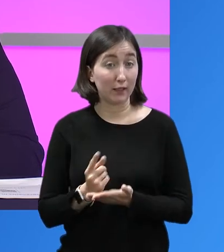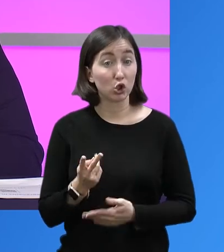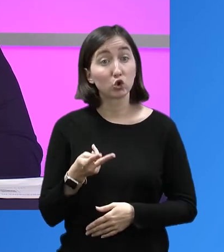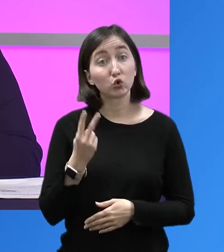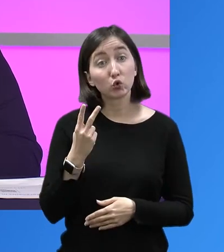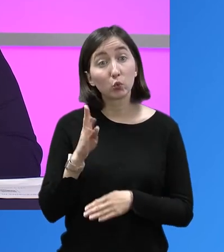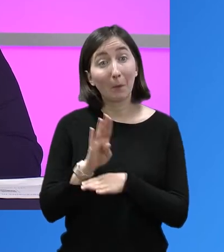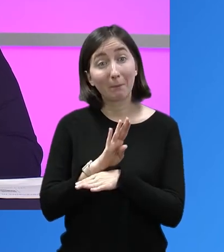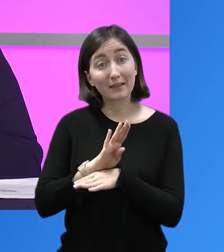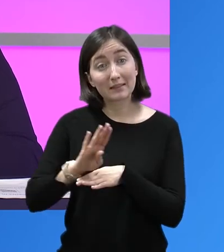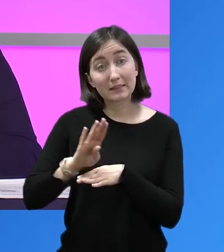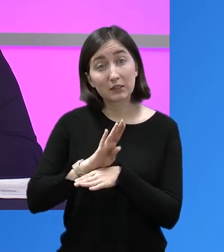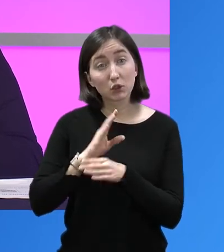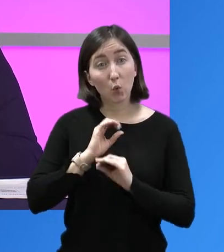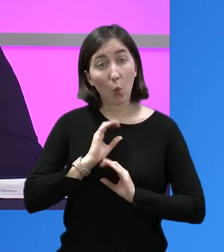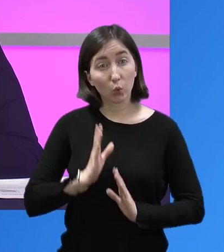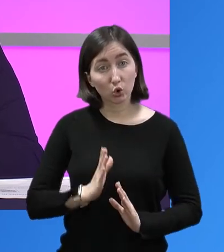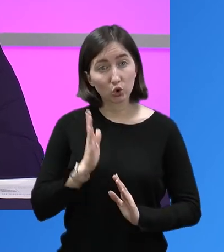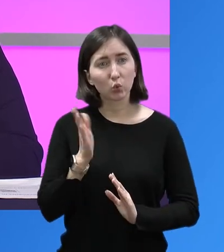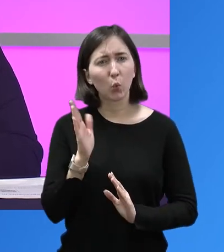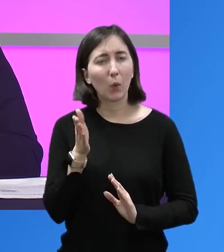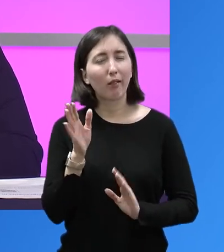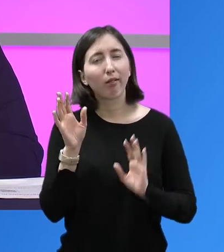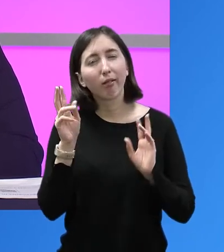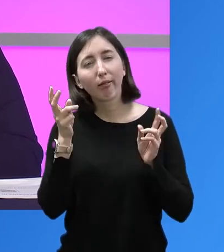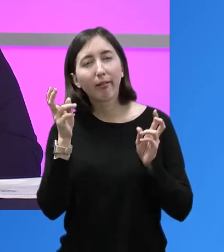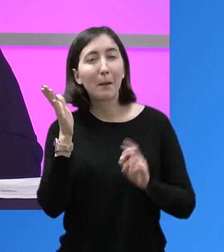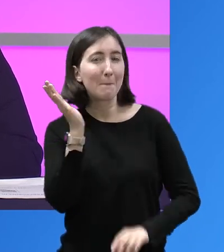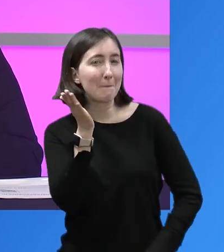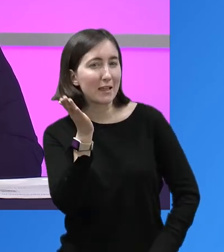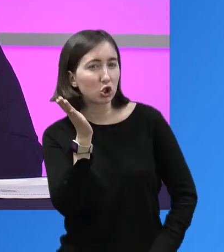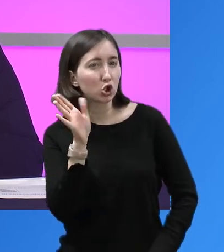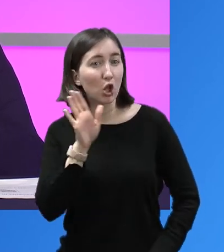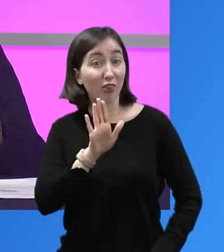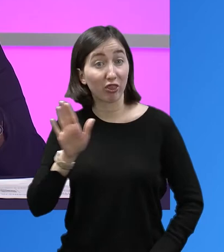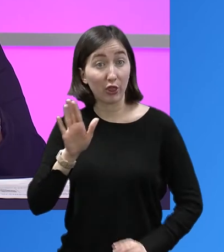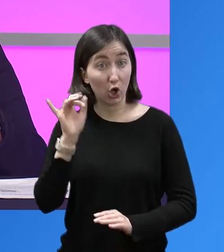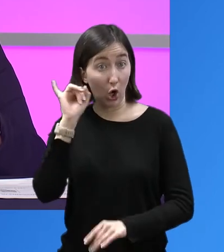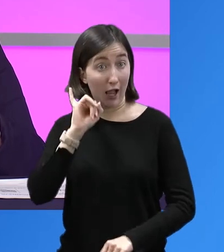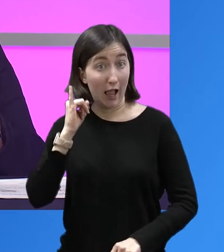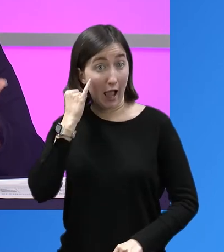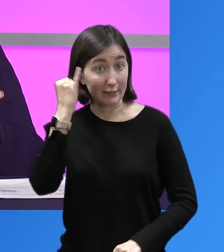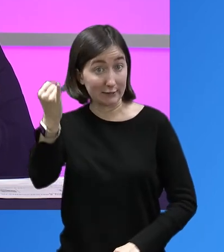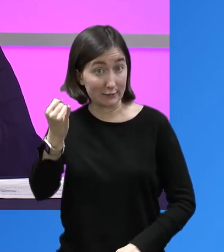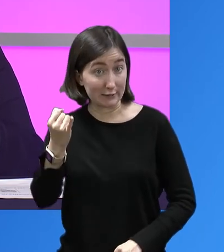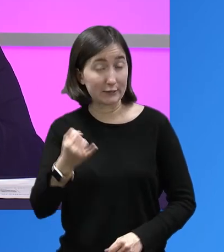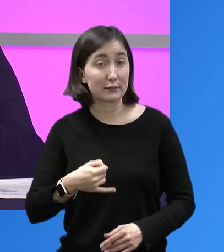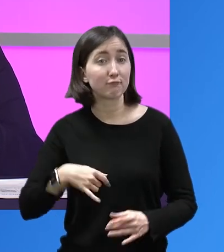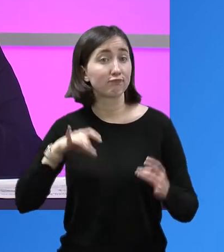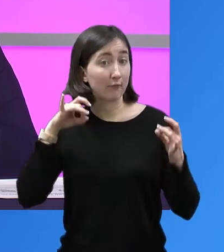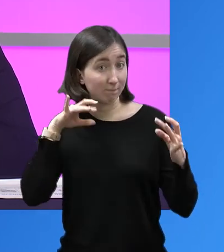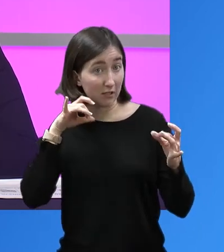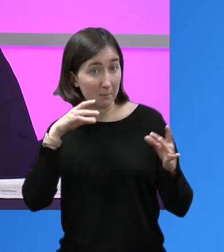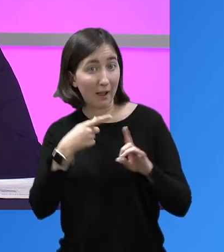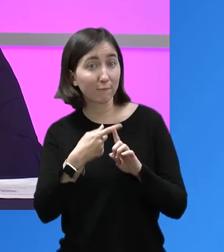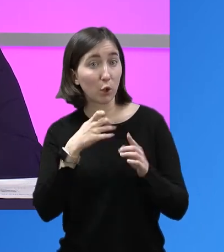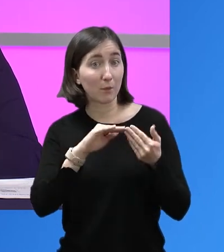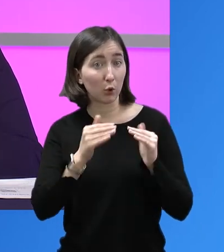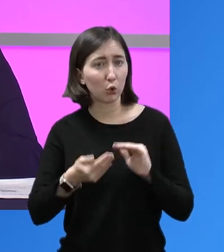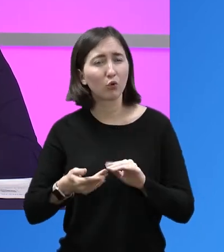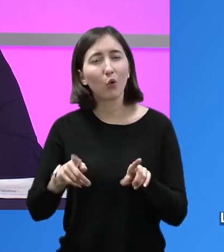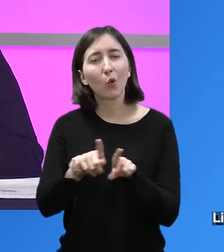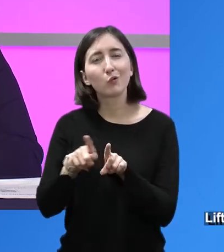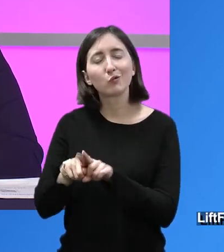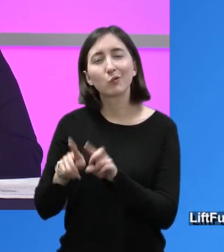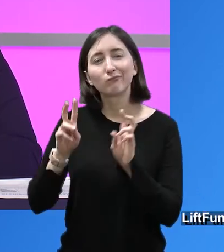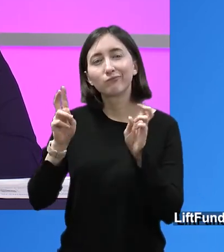virtual. And two business owners will pitch their idea and then you get some wonderful feedback from the community. They also